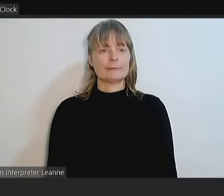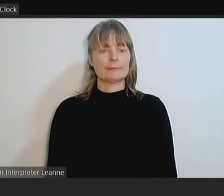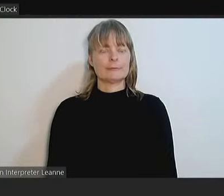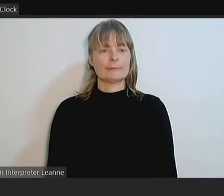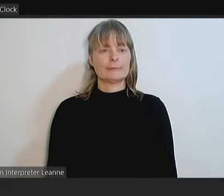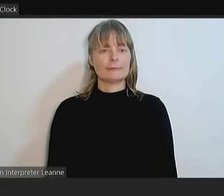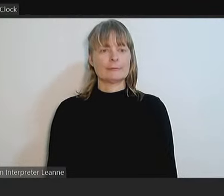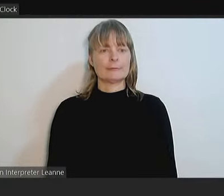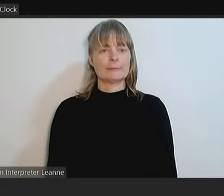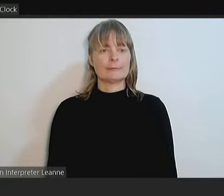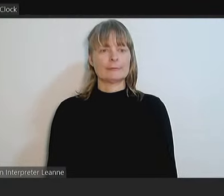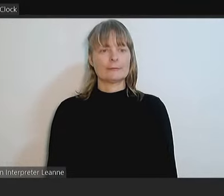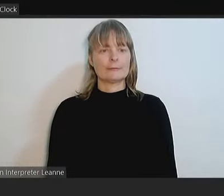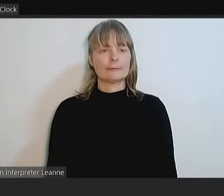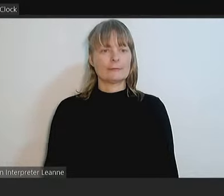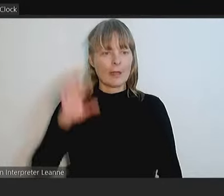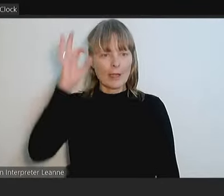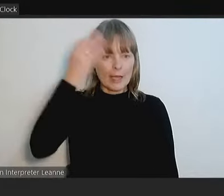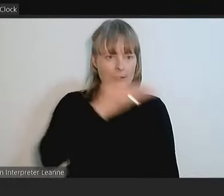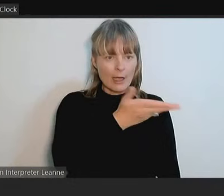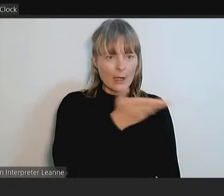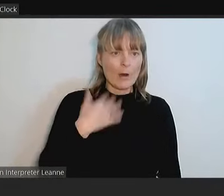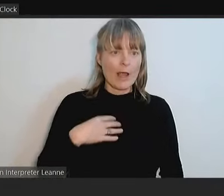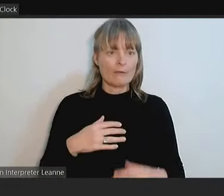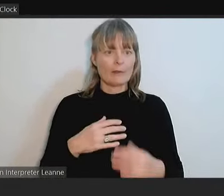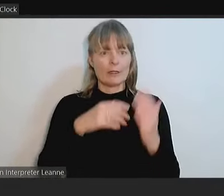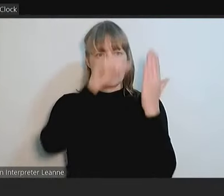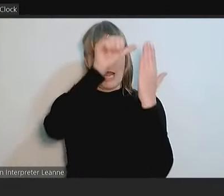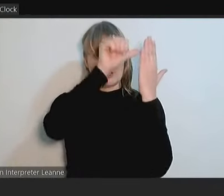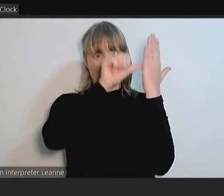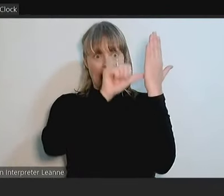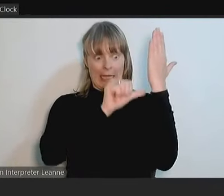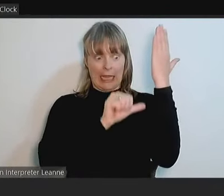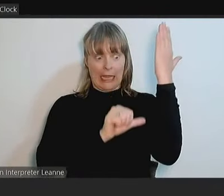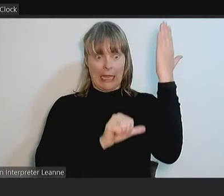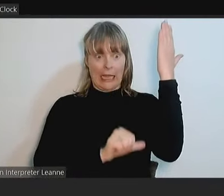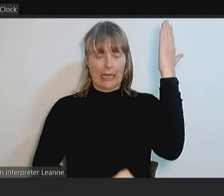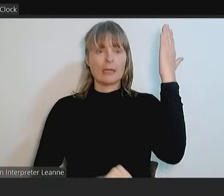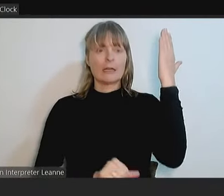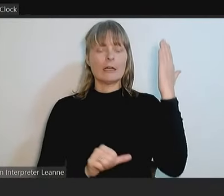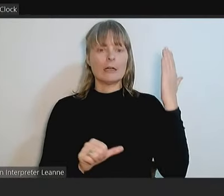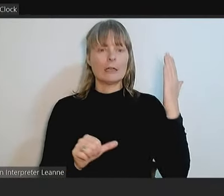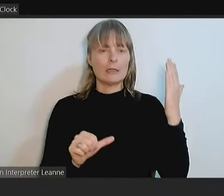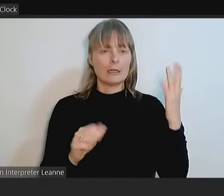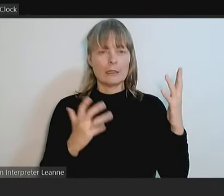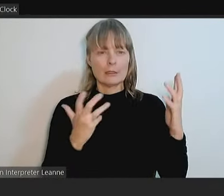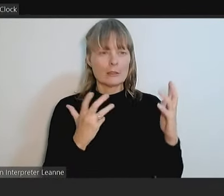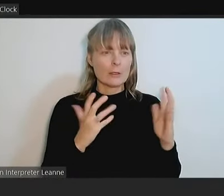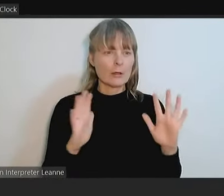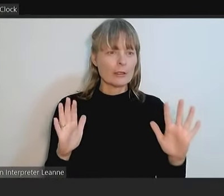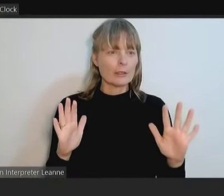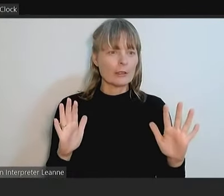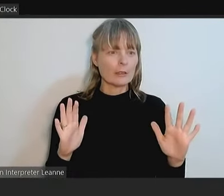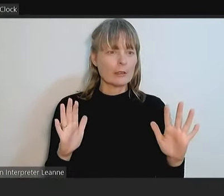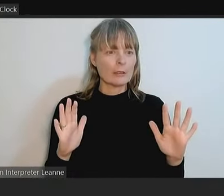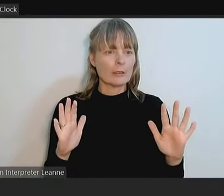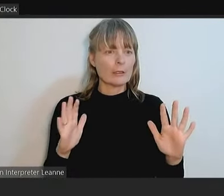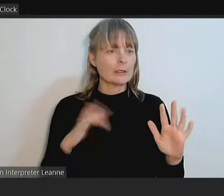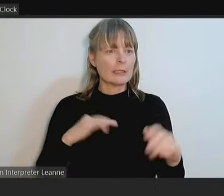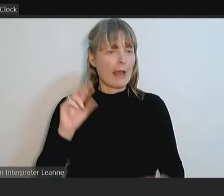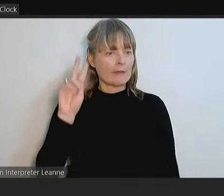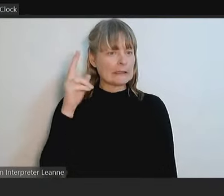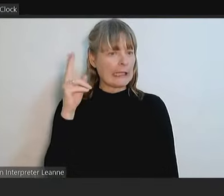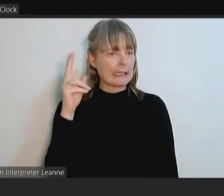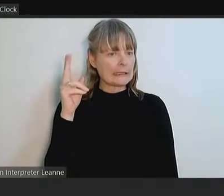Councillors, we have a large agenda this evening and we'll need to get through in May, if I might. I think we need seconders for those motions